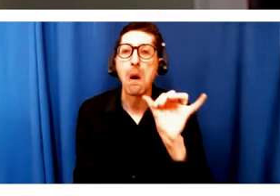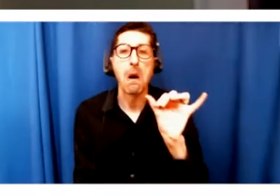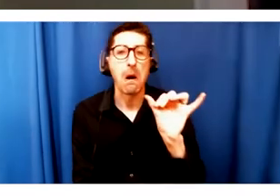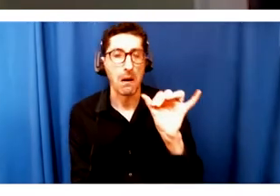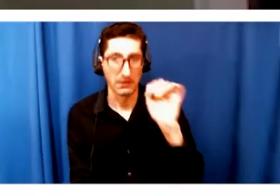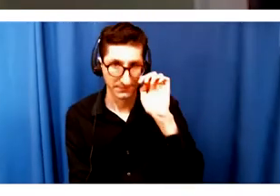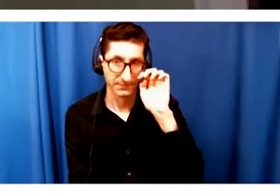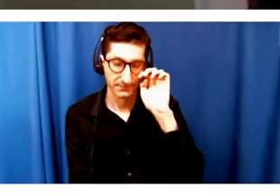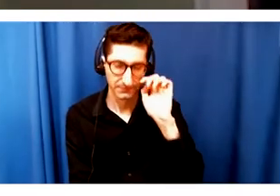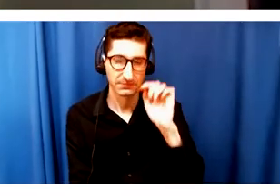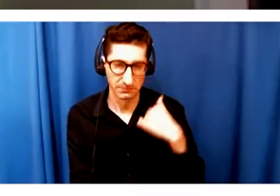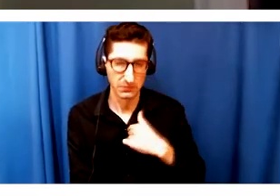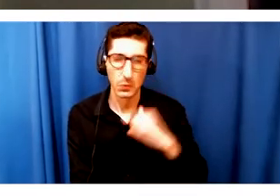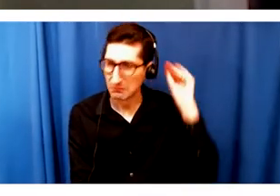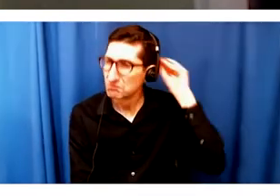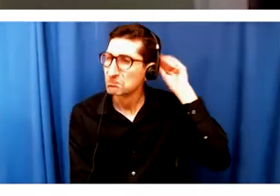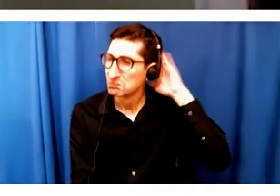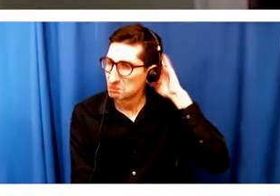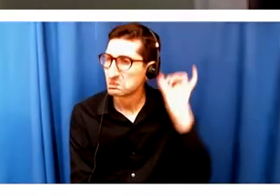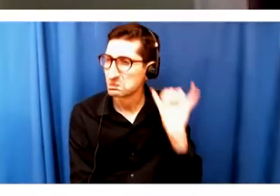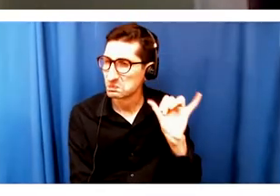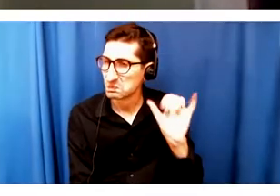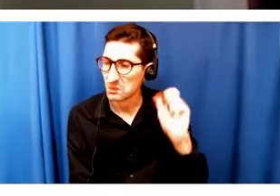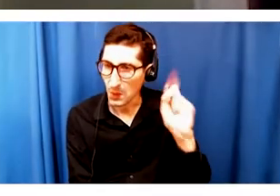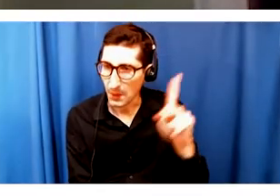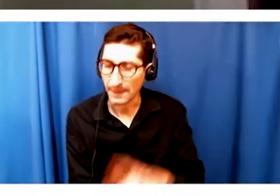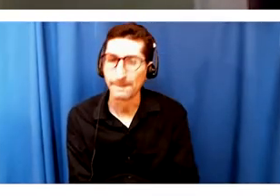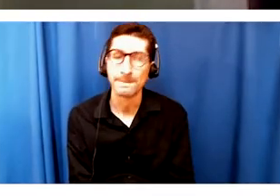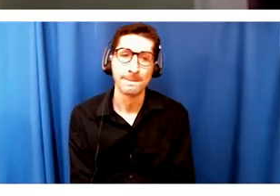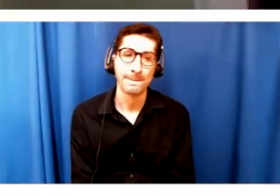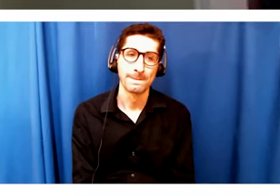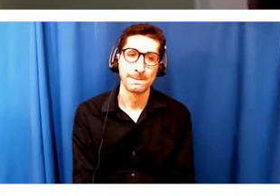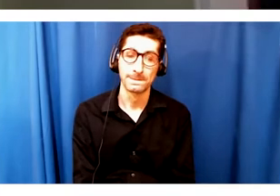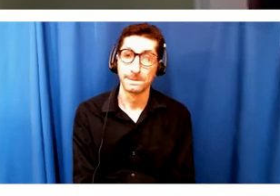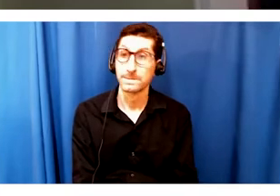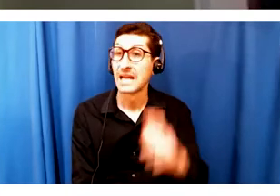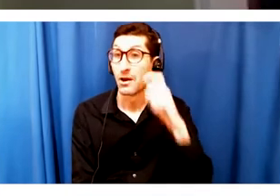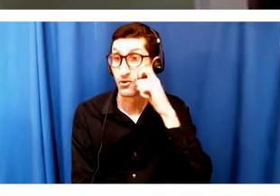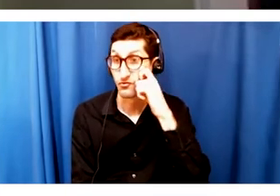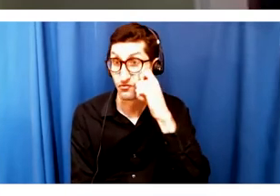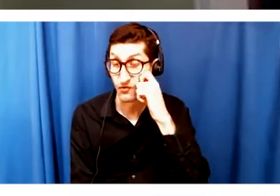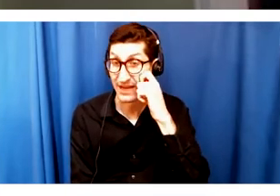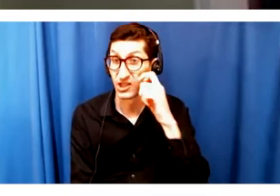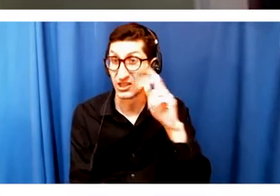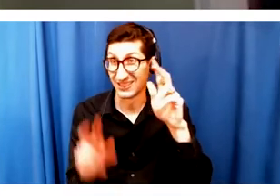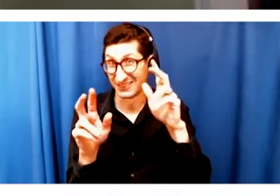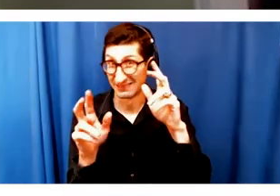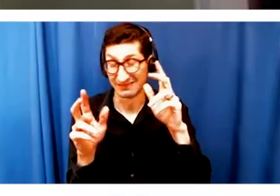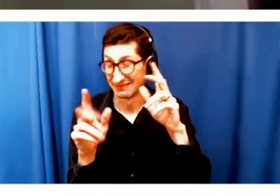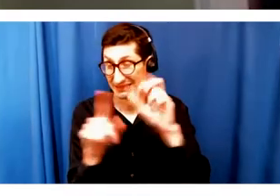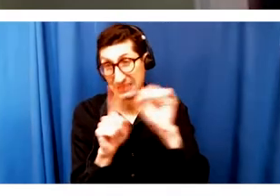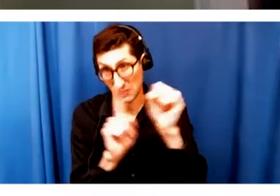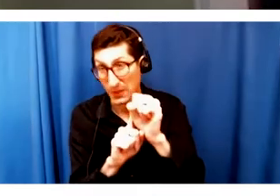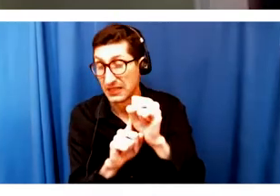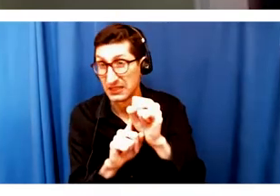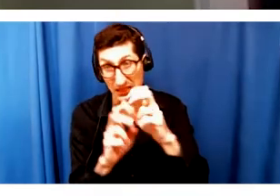say that the racial reckoning, which, you know, like Don was